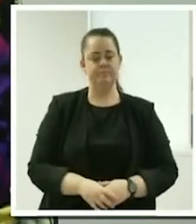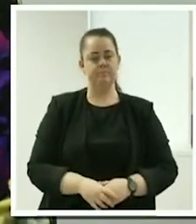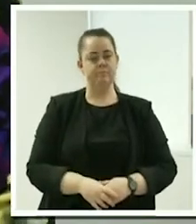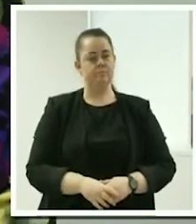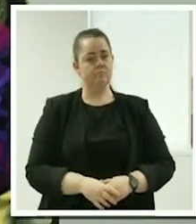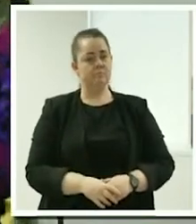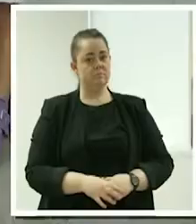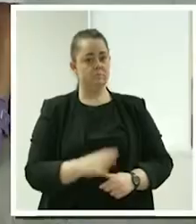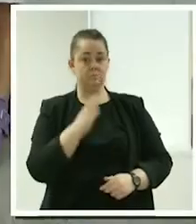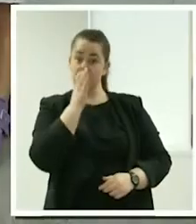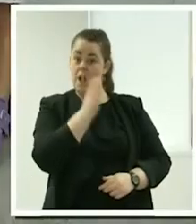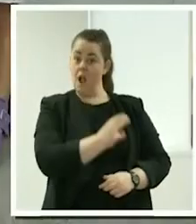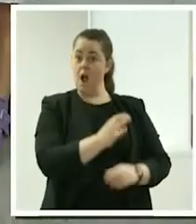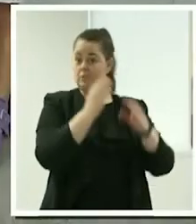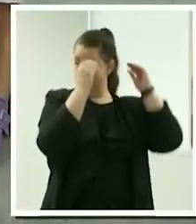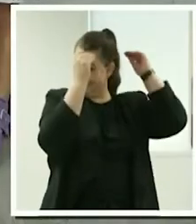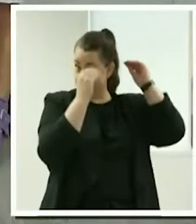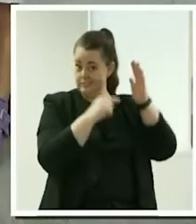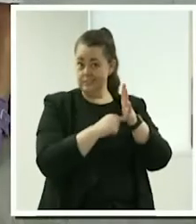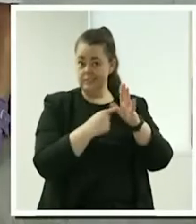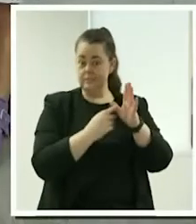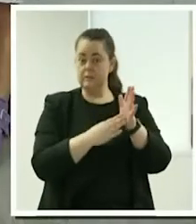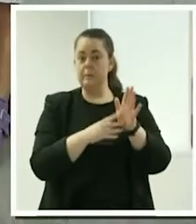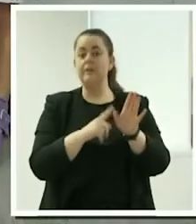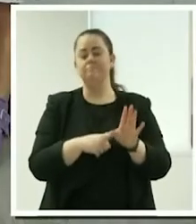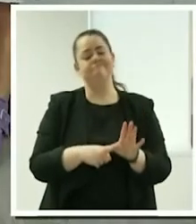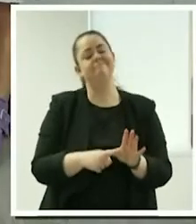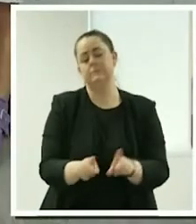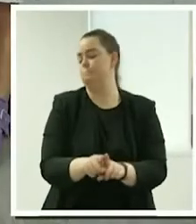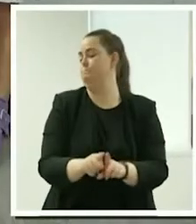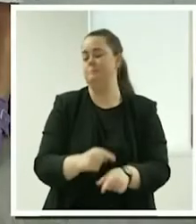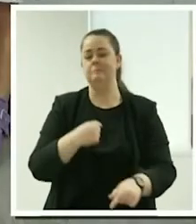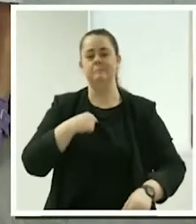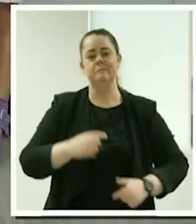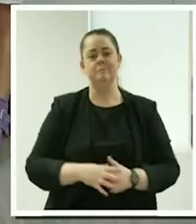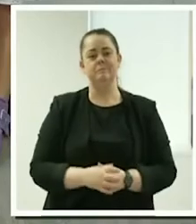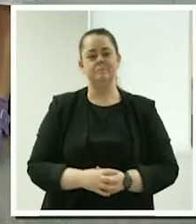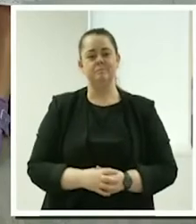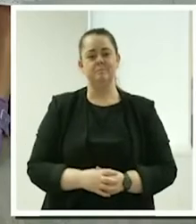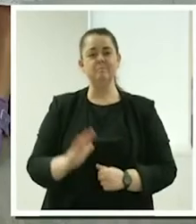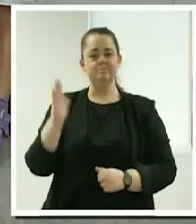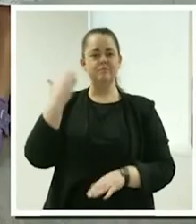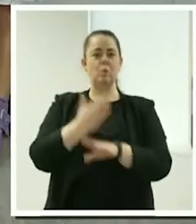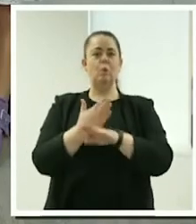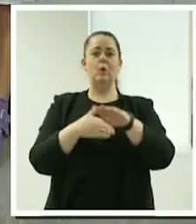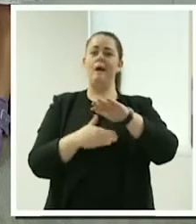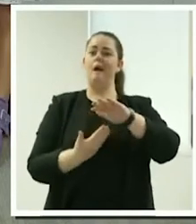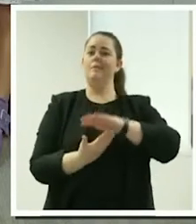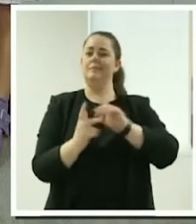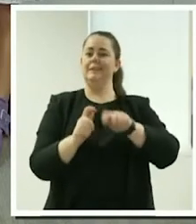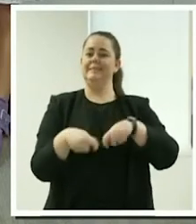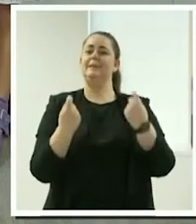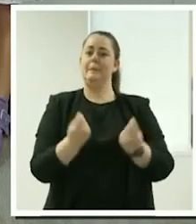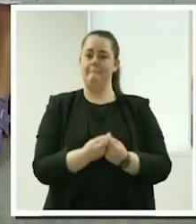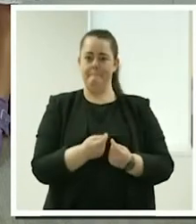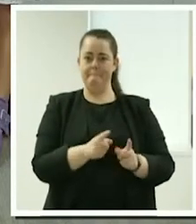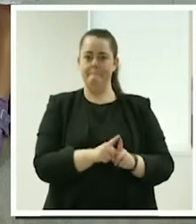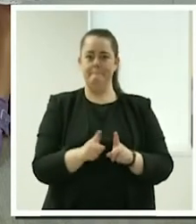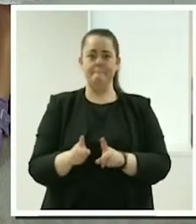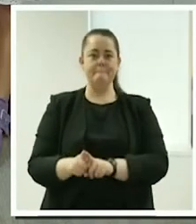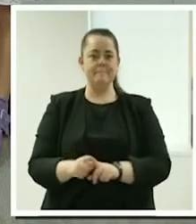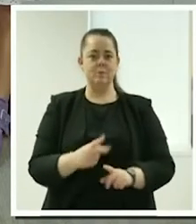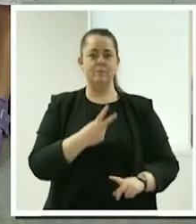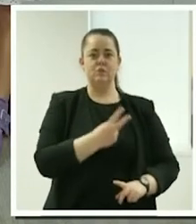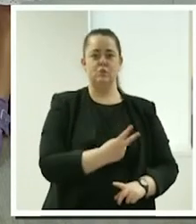Tammy? Same same thing for me so I work within a team as well that's a 24